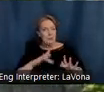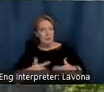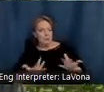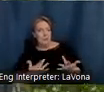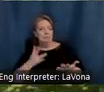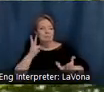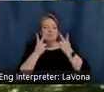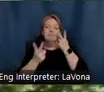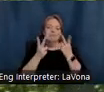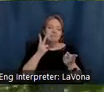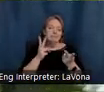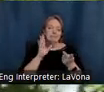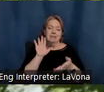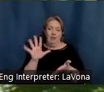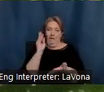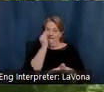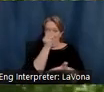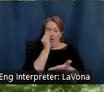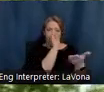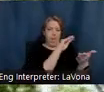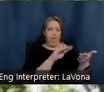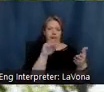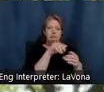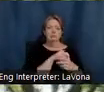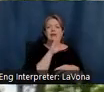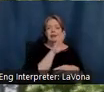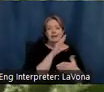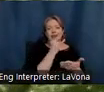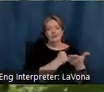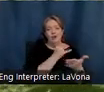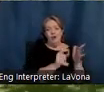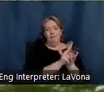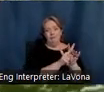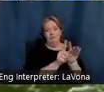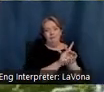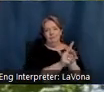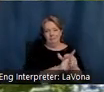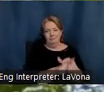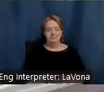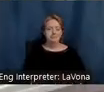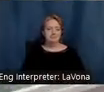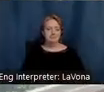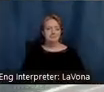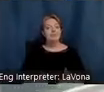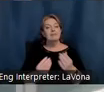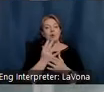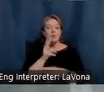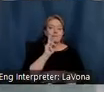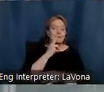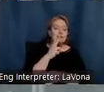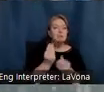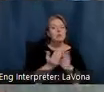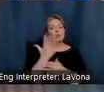throughout his works during this Brown County period. Growing orchards and vegetable gardens